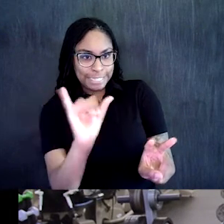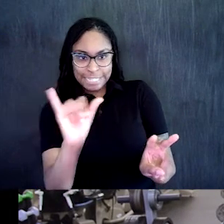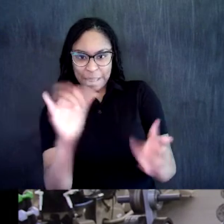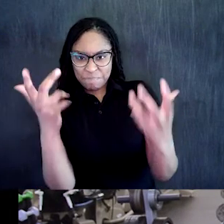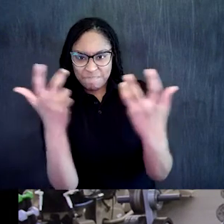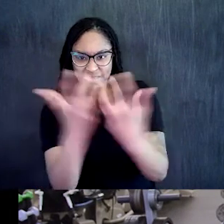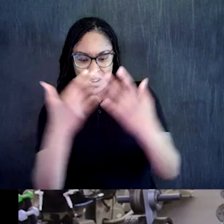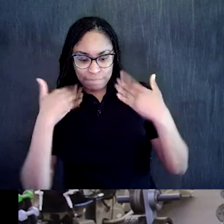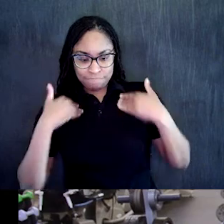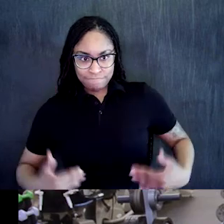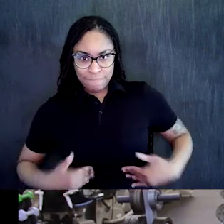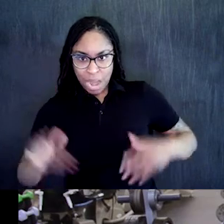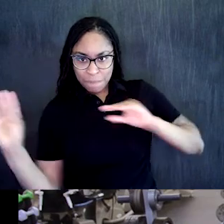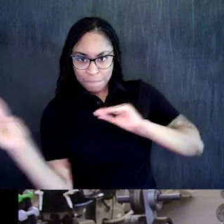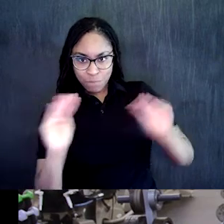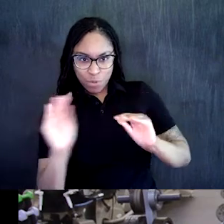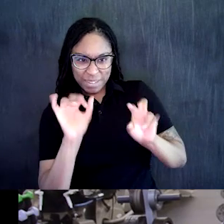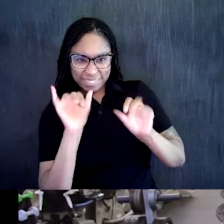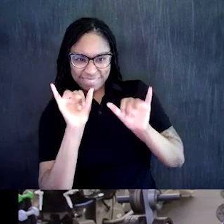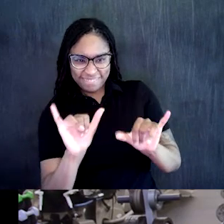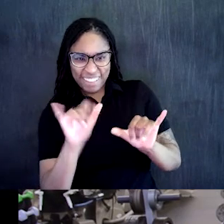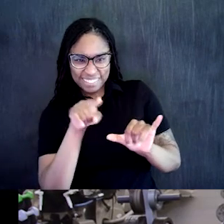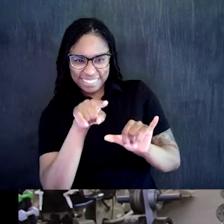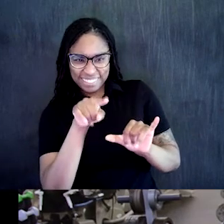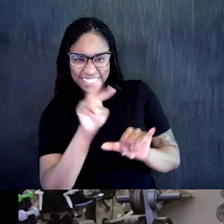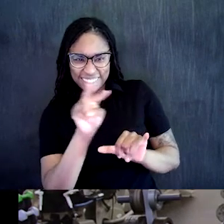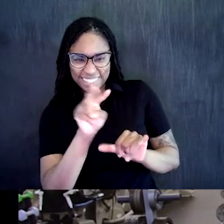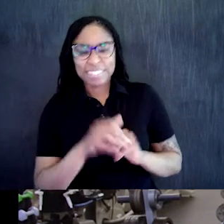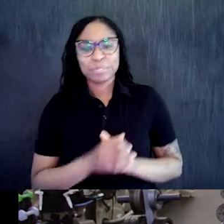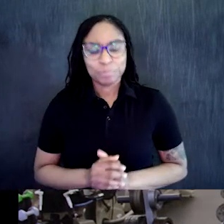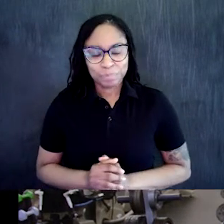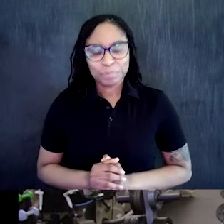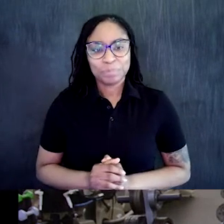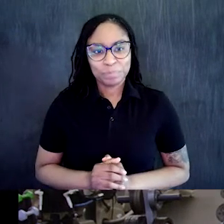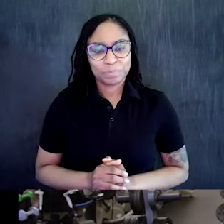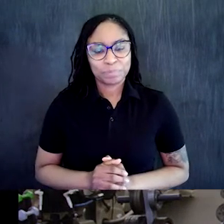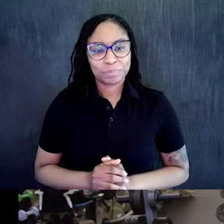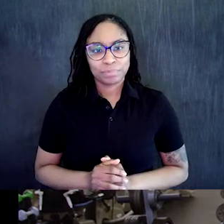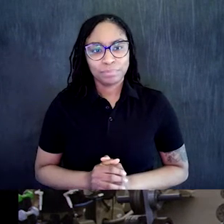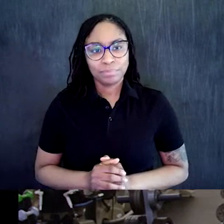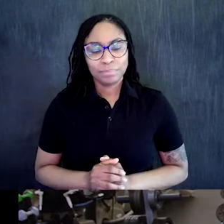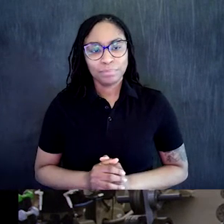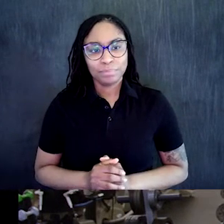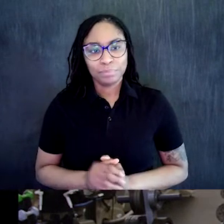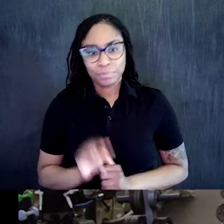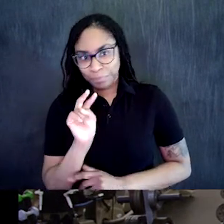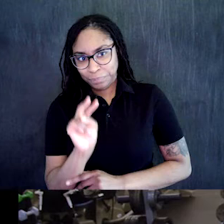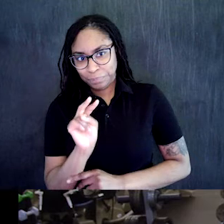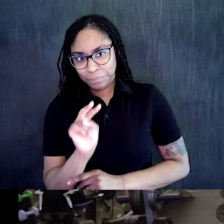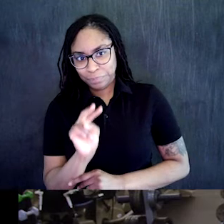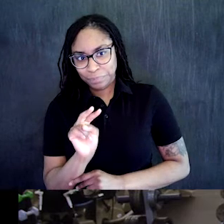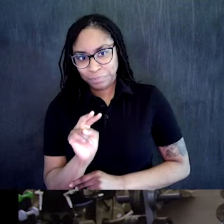Good. Nice straight leg on the other side. A few more here. Good.